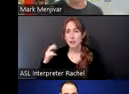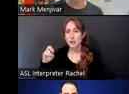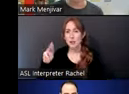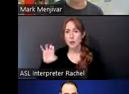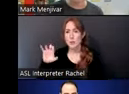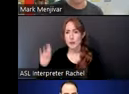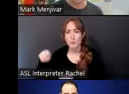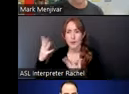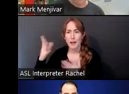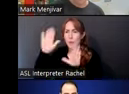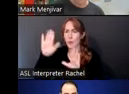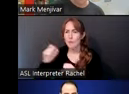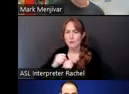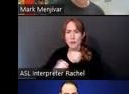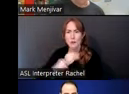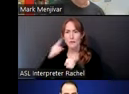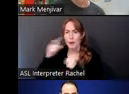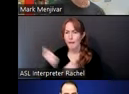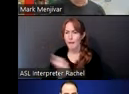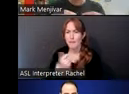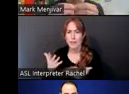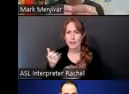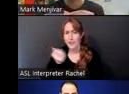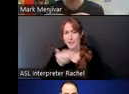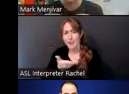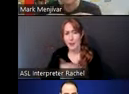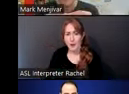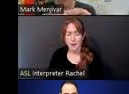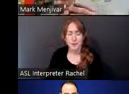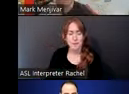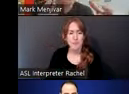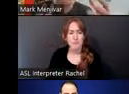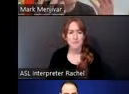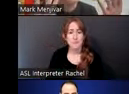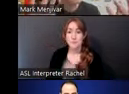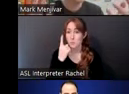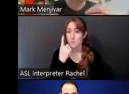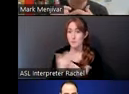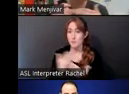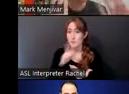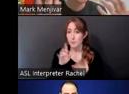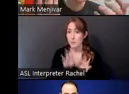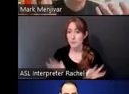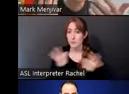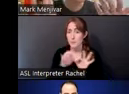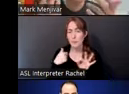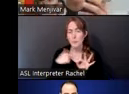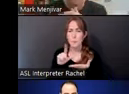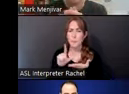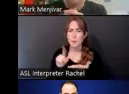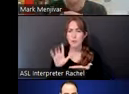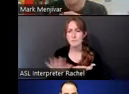for everything that's there. One of the things that was really important is that we only printed about 250